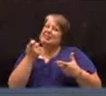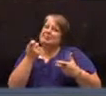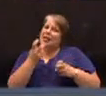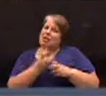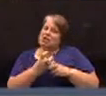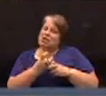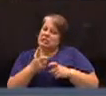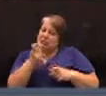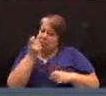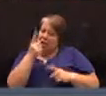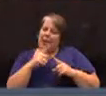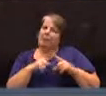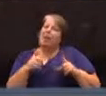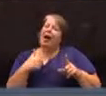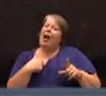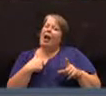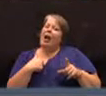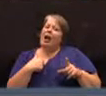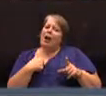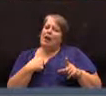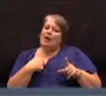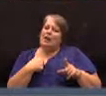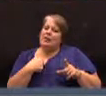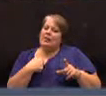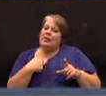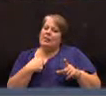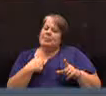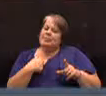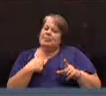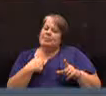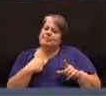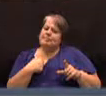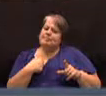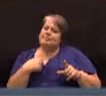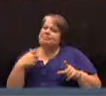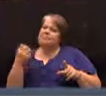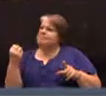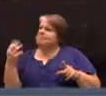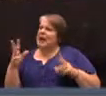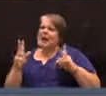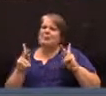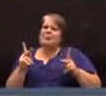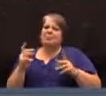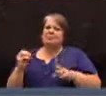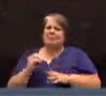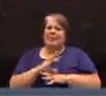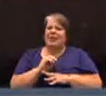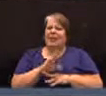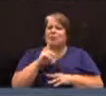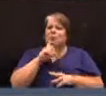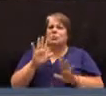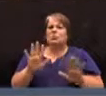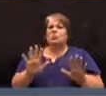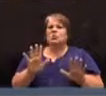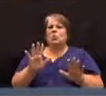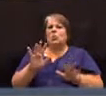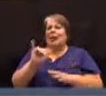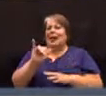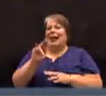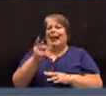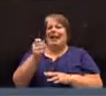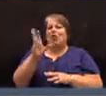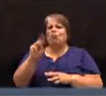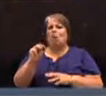hard. I don't have, I very, I had a lot of advice that said, don't go for the interim